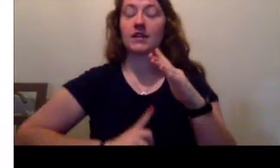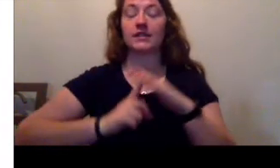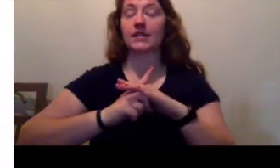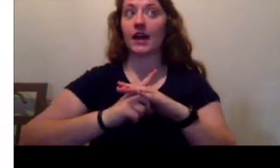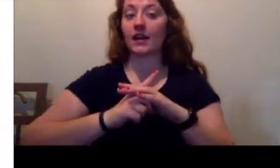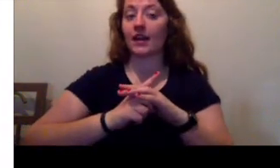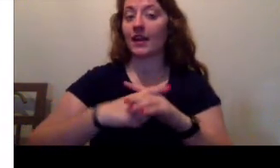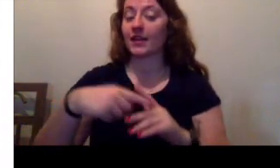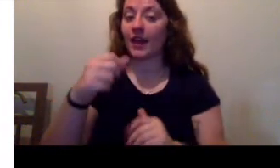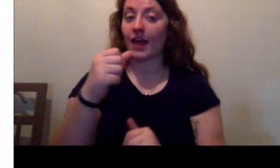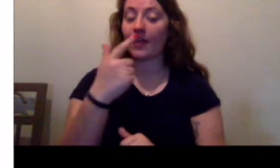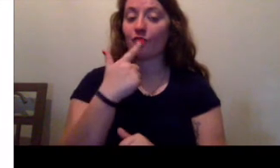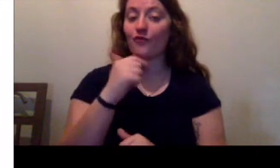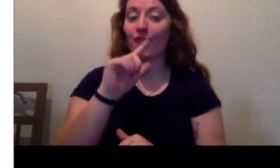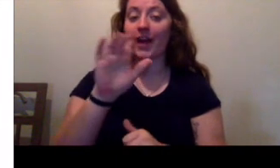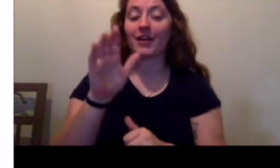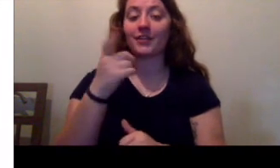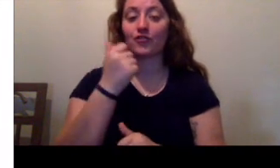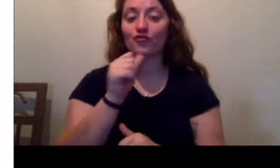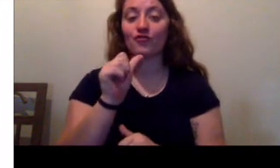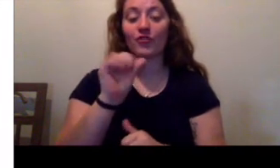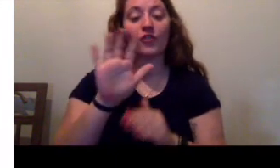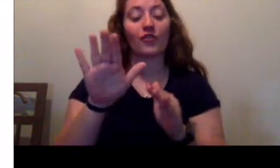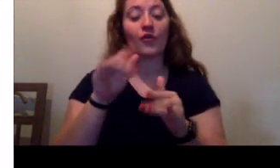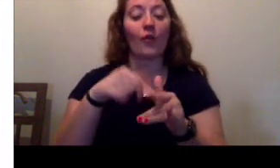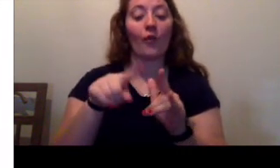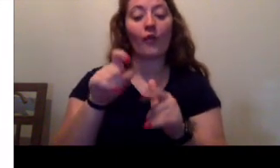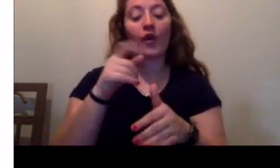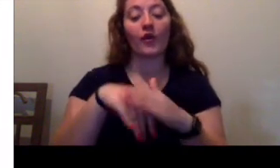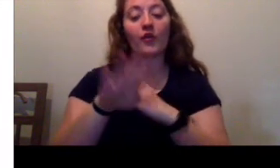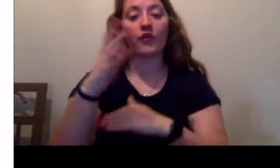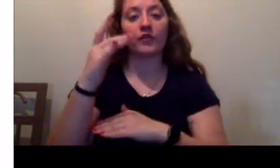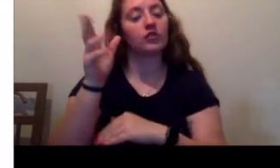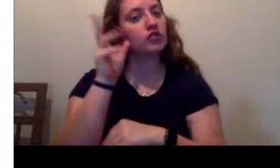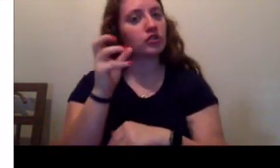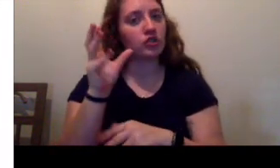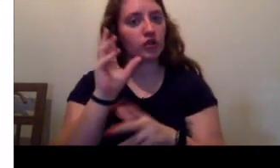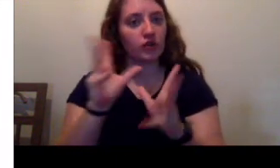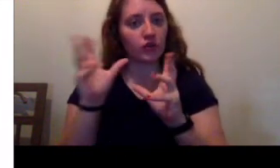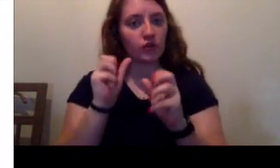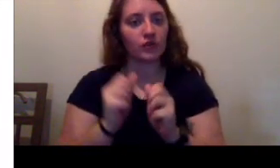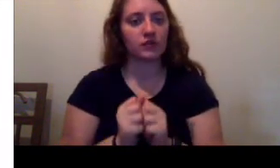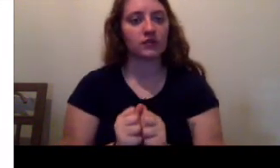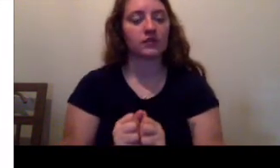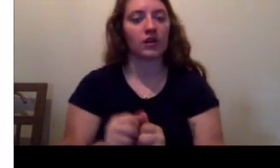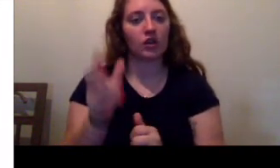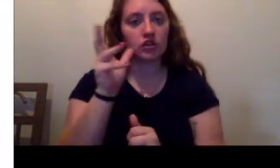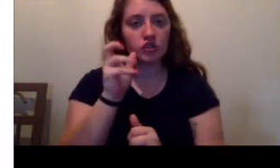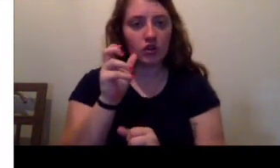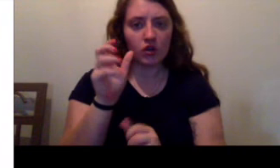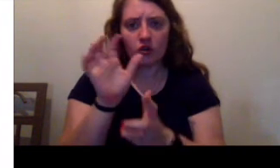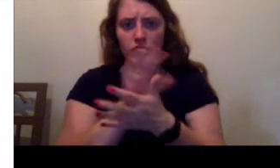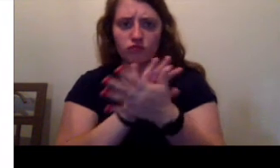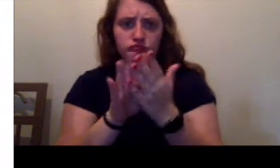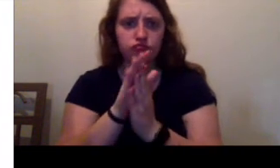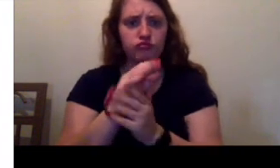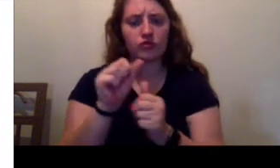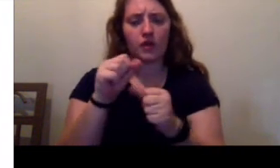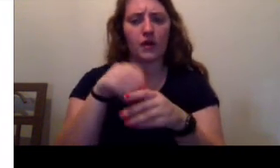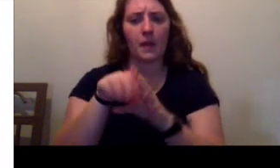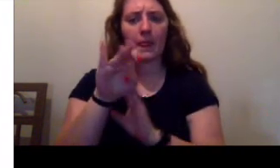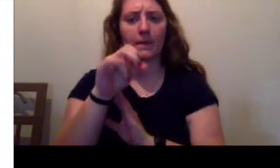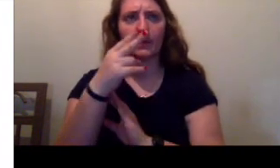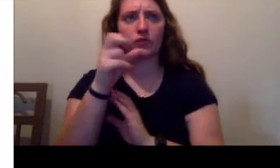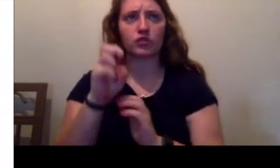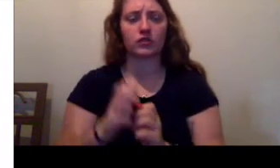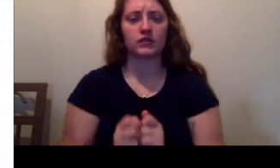Suddenly, as Little Red Riding Hood walked through the woods, she heard a noise. She heard a rustling in the bushes. A